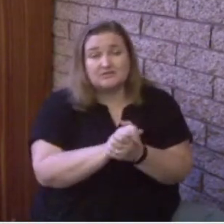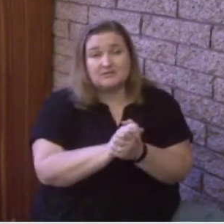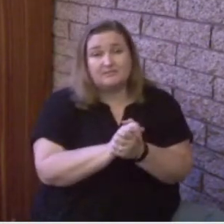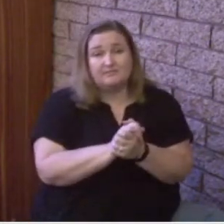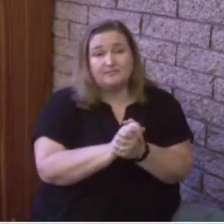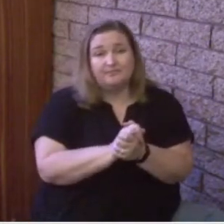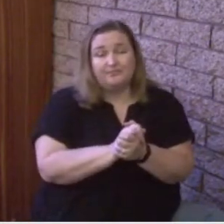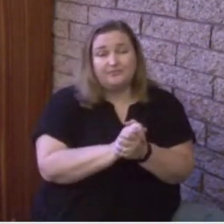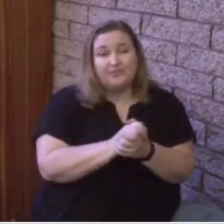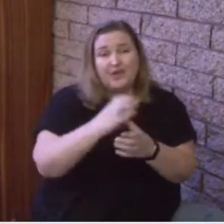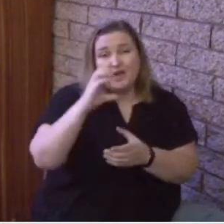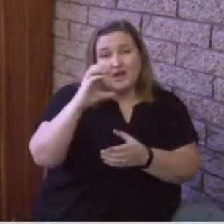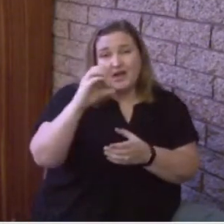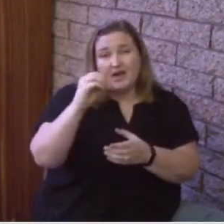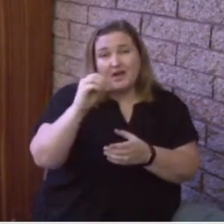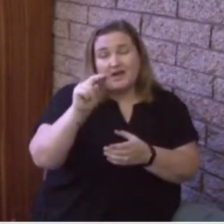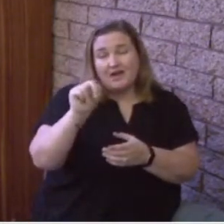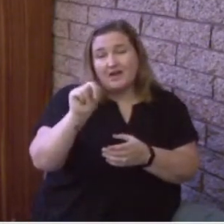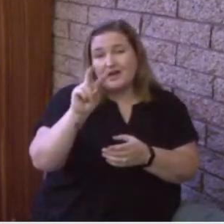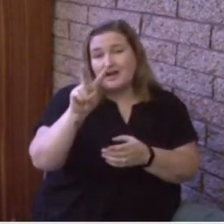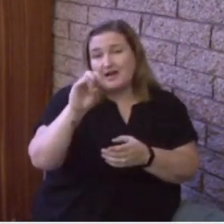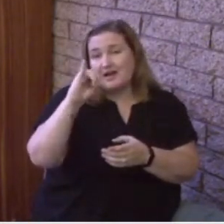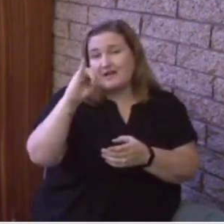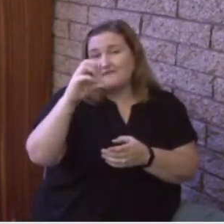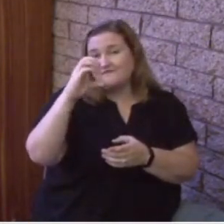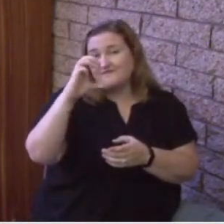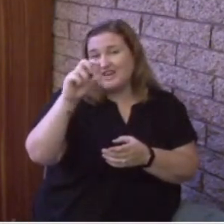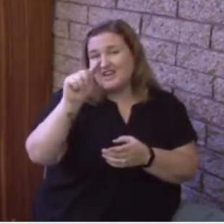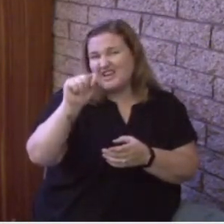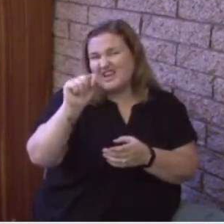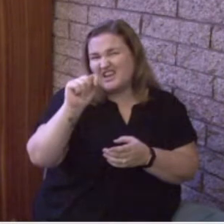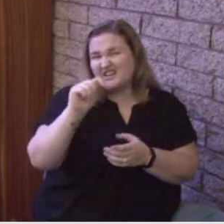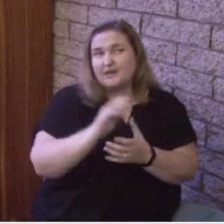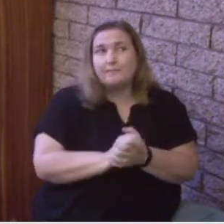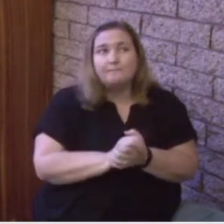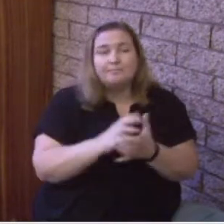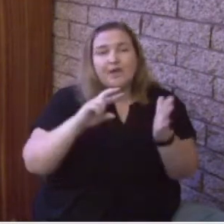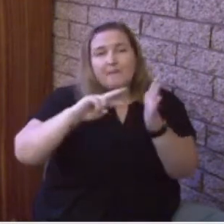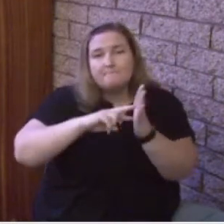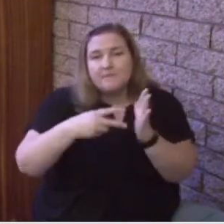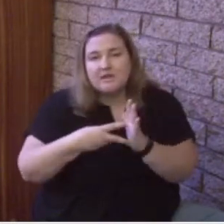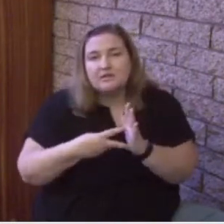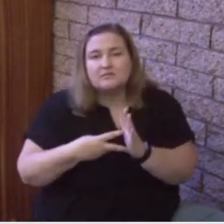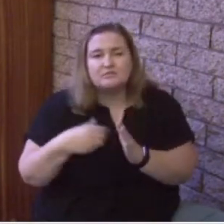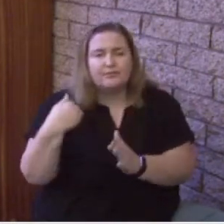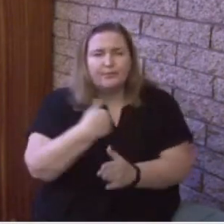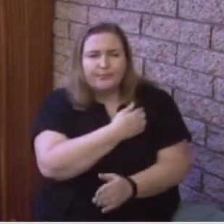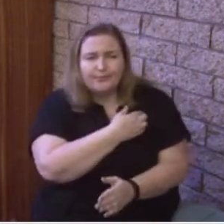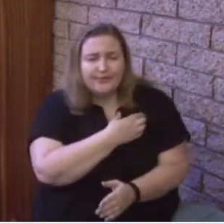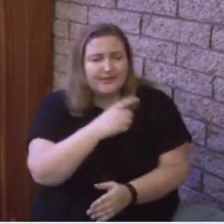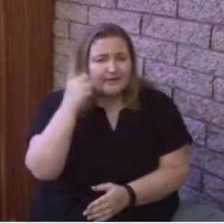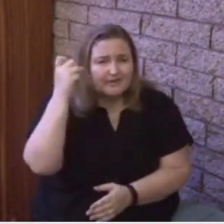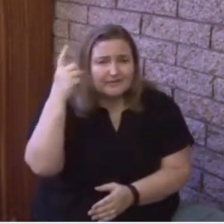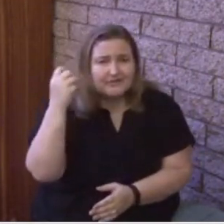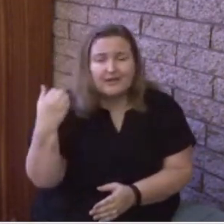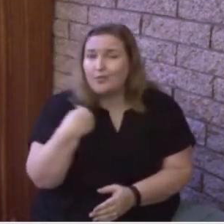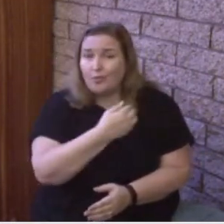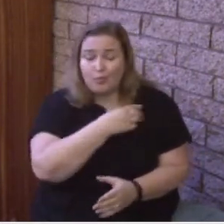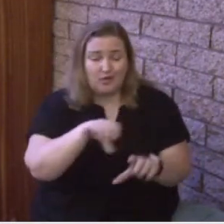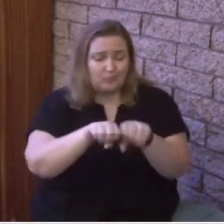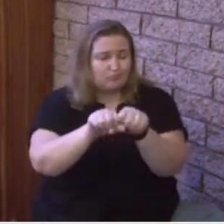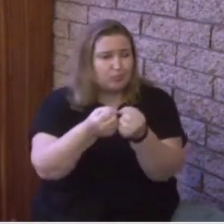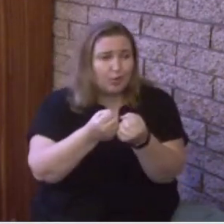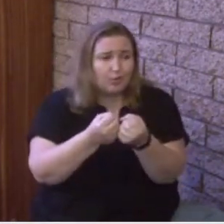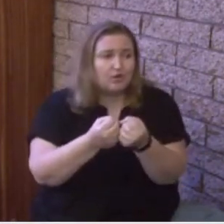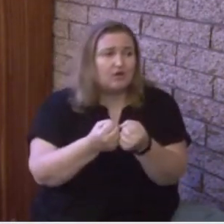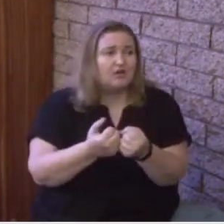us for us to understand. Conviction is simply that we understand that we are broken, that we are faulty,